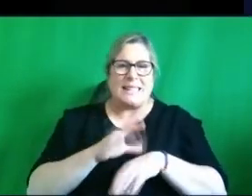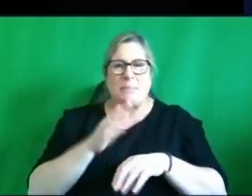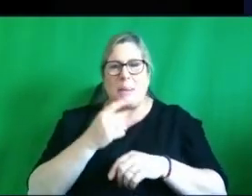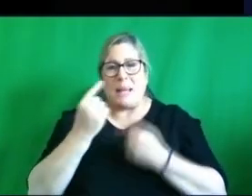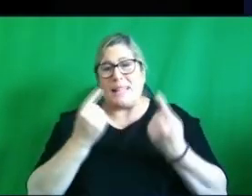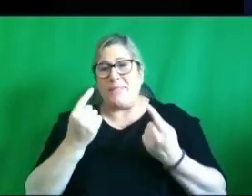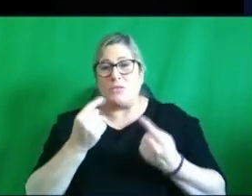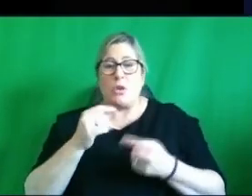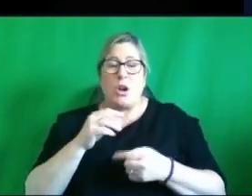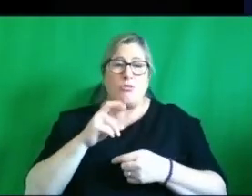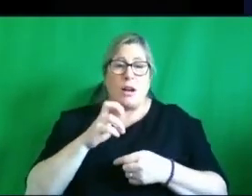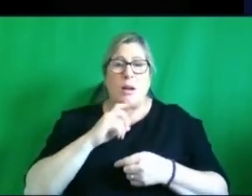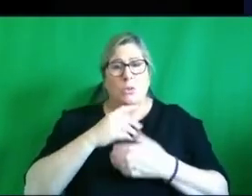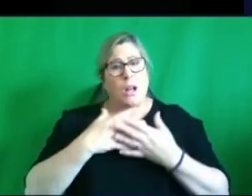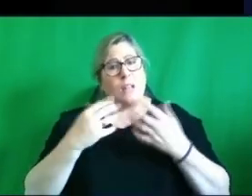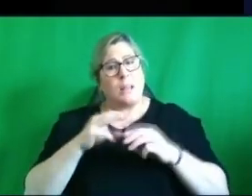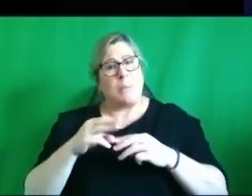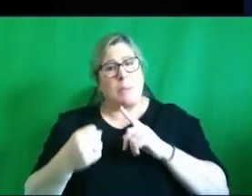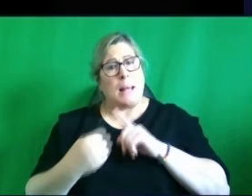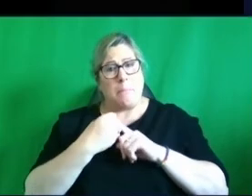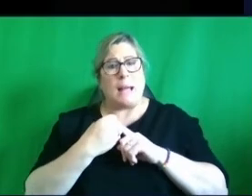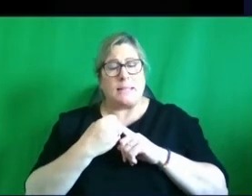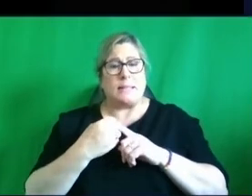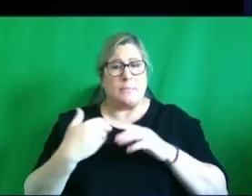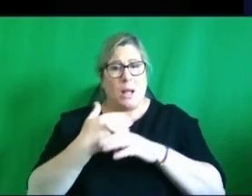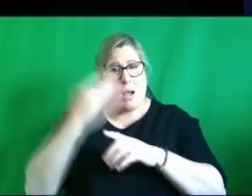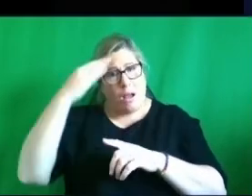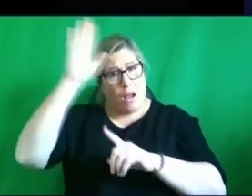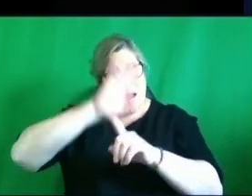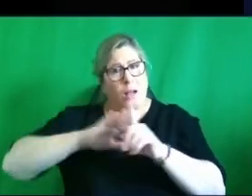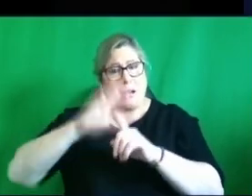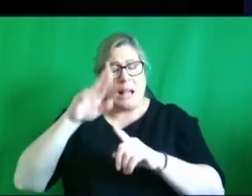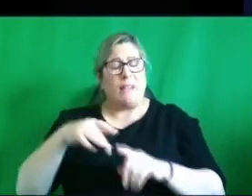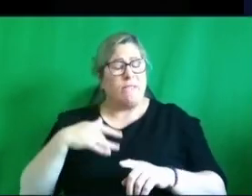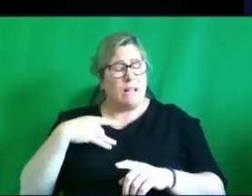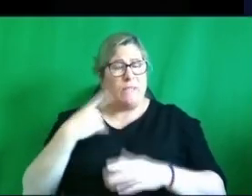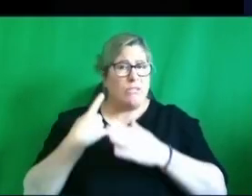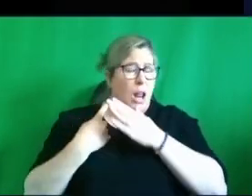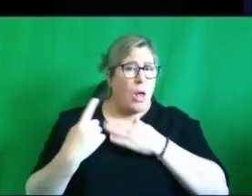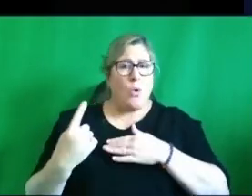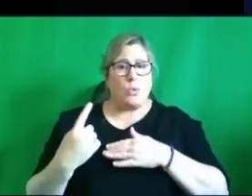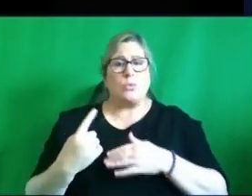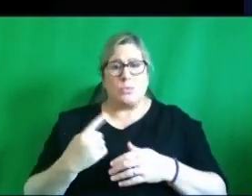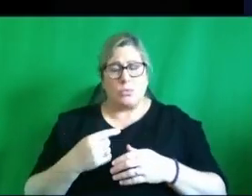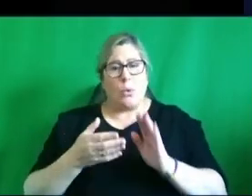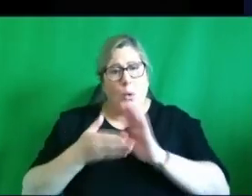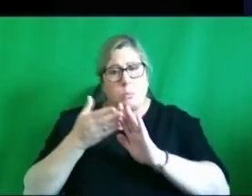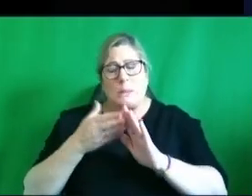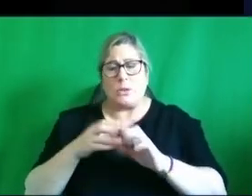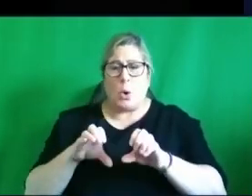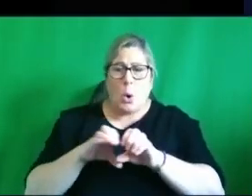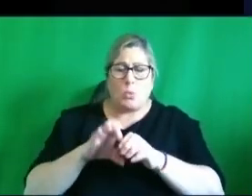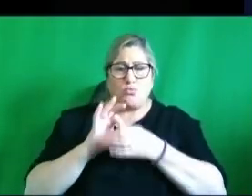do actually are impacted by rare diseases across the island and they can feel very alone so obviously fostering closer connection whether that be